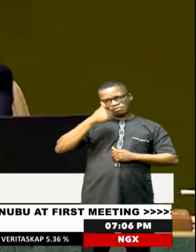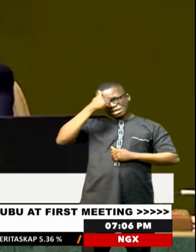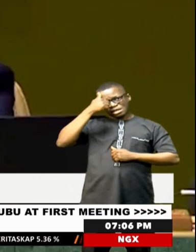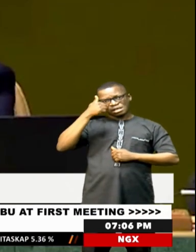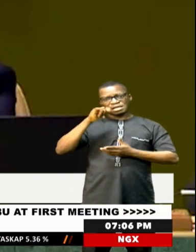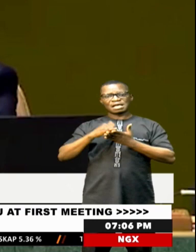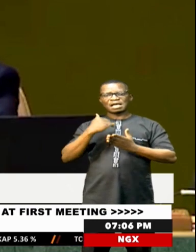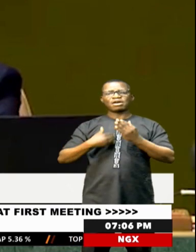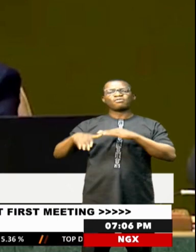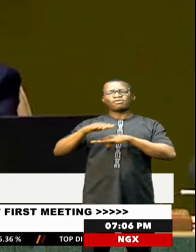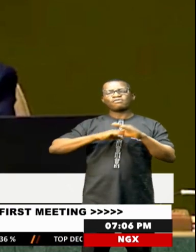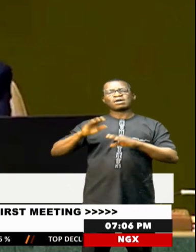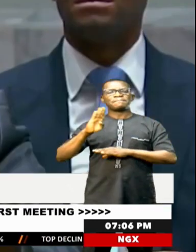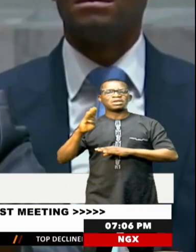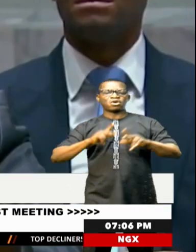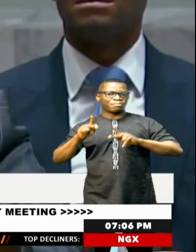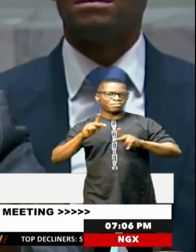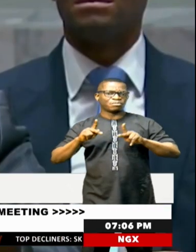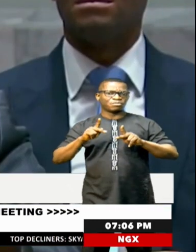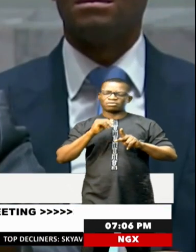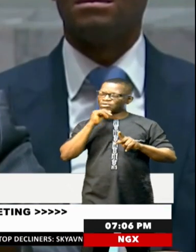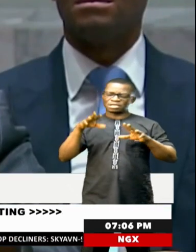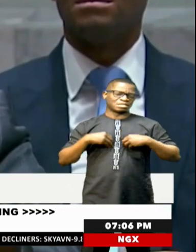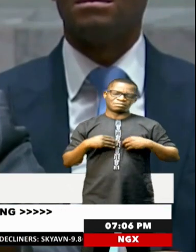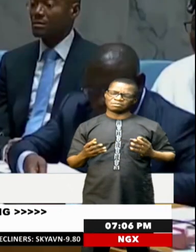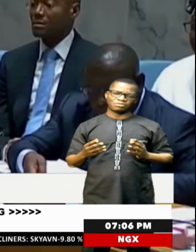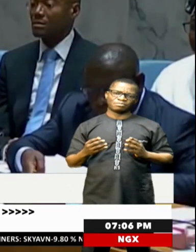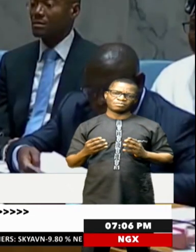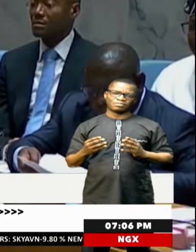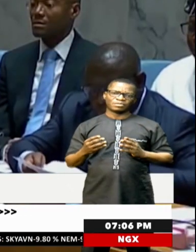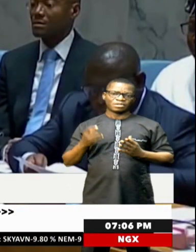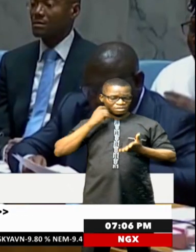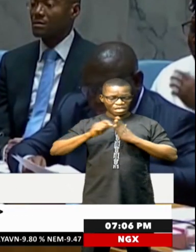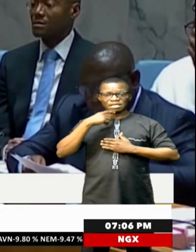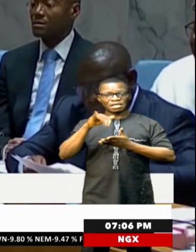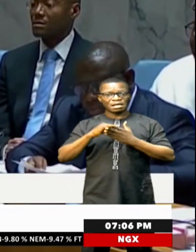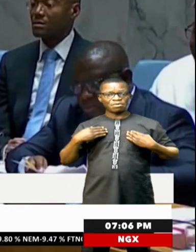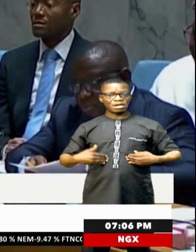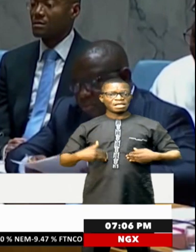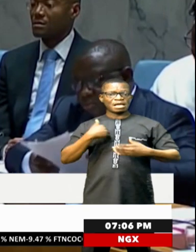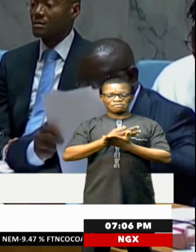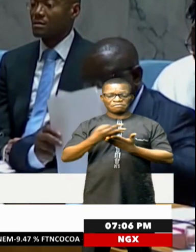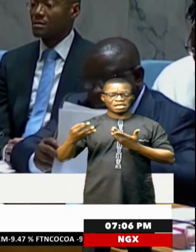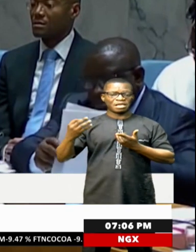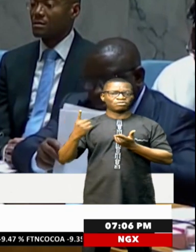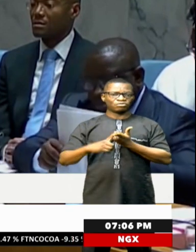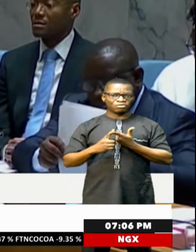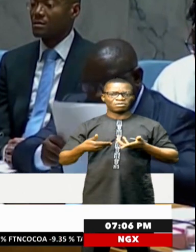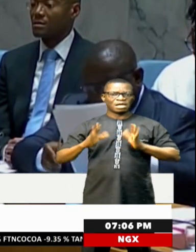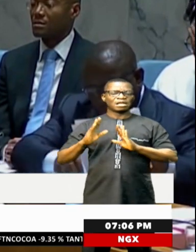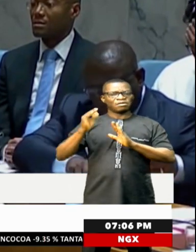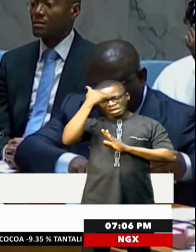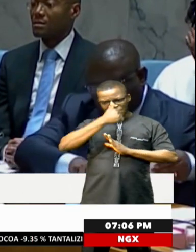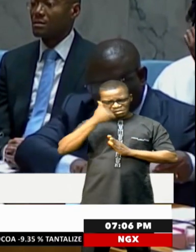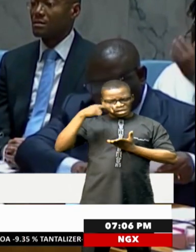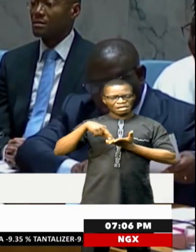well over a billion people is unacceptable. Guterres said the body had failed to adequately align African representation